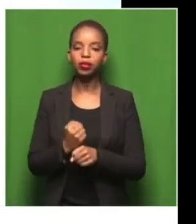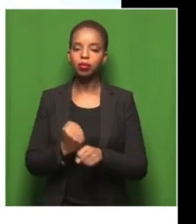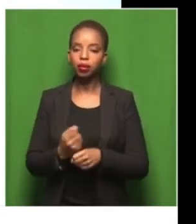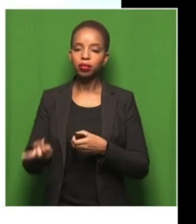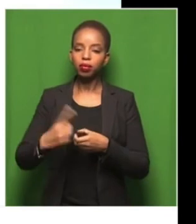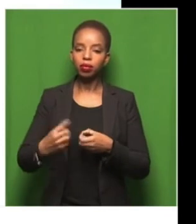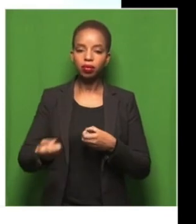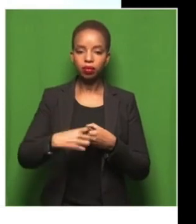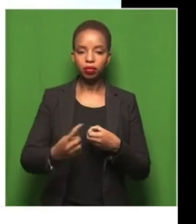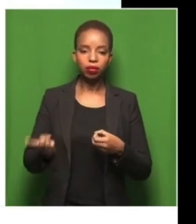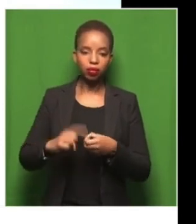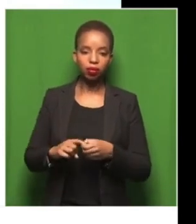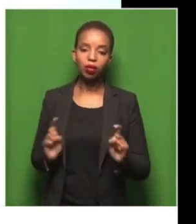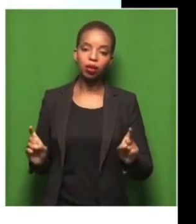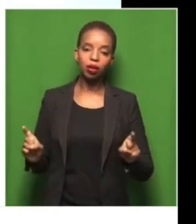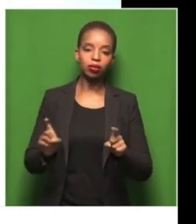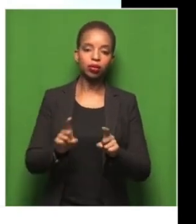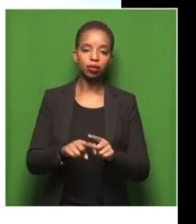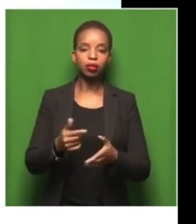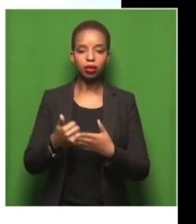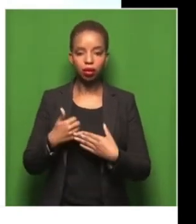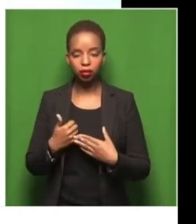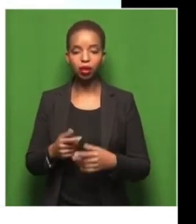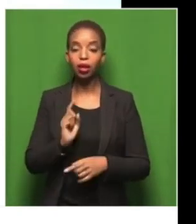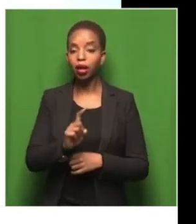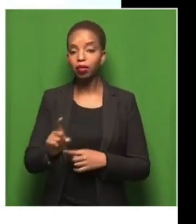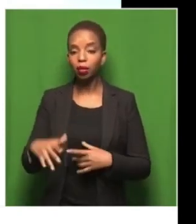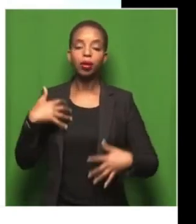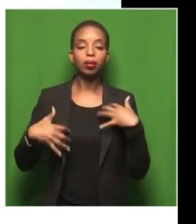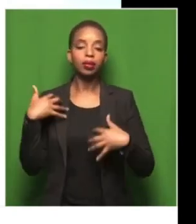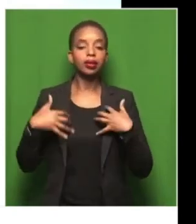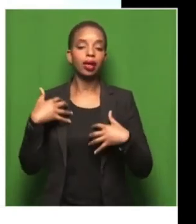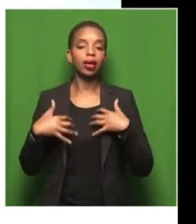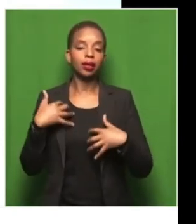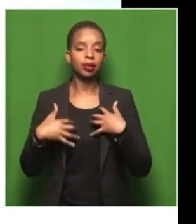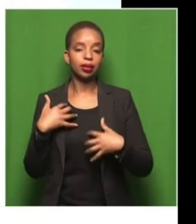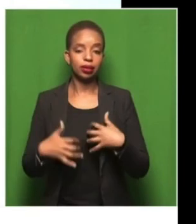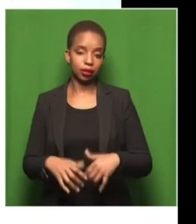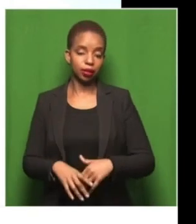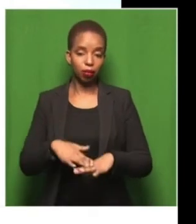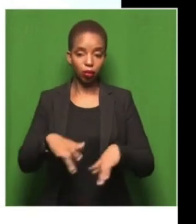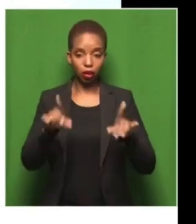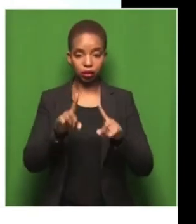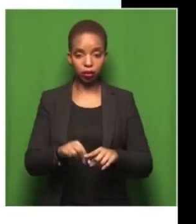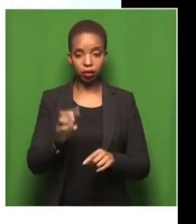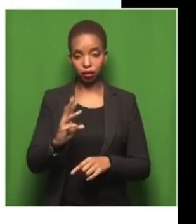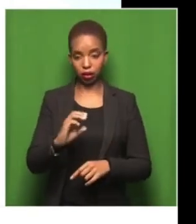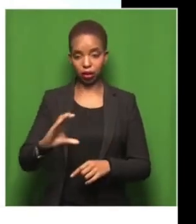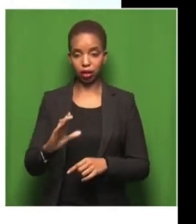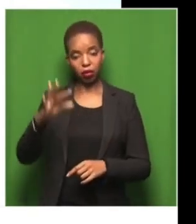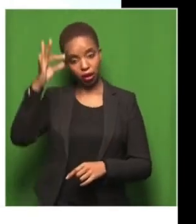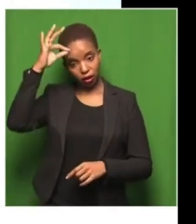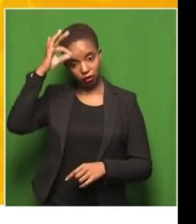So everyone hopped on. Everyone was excited. And especially from the Western Cape government. Okay.